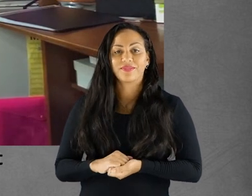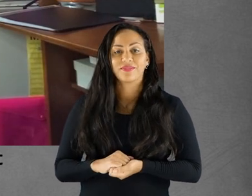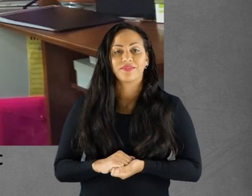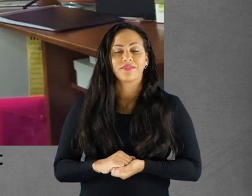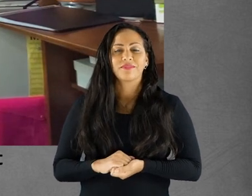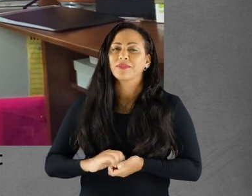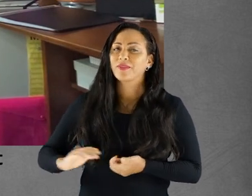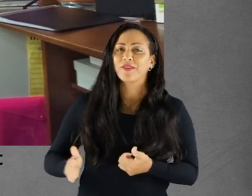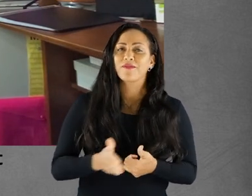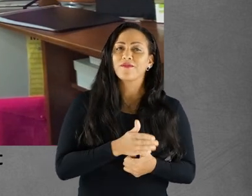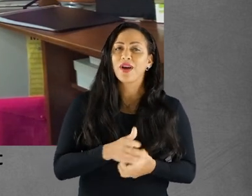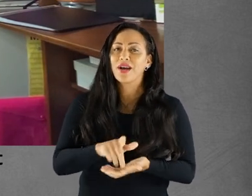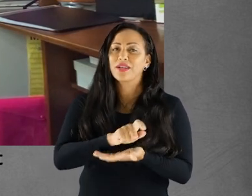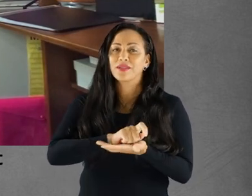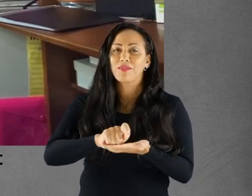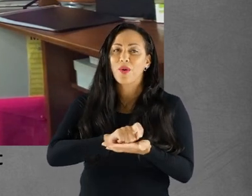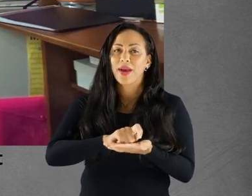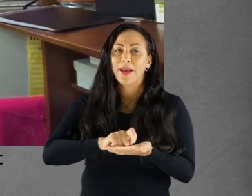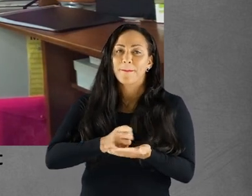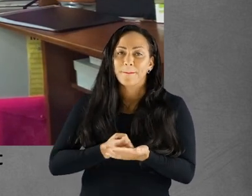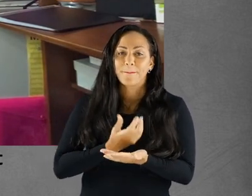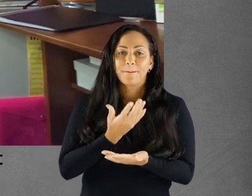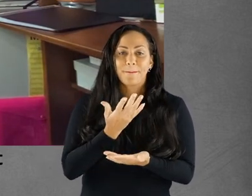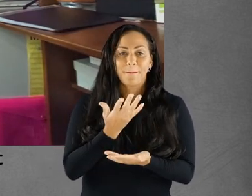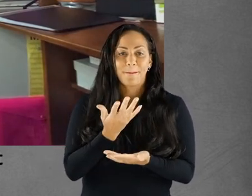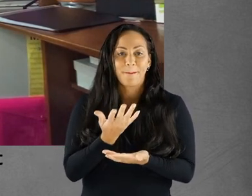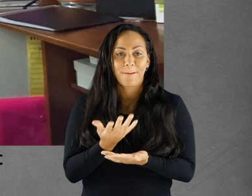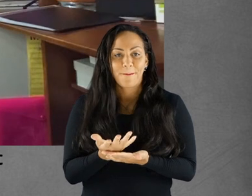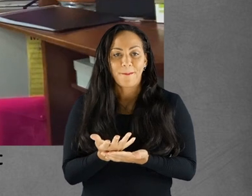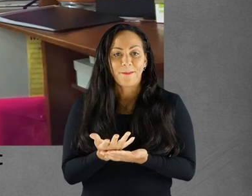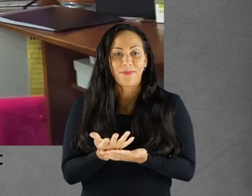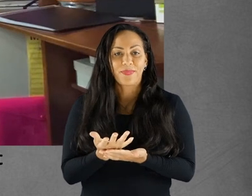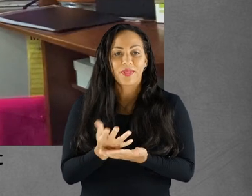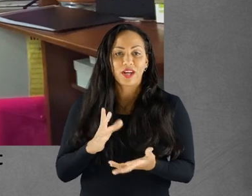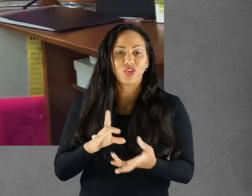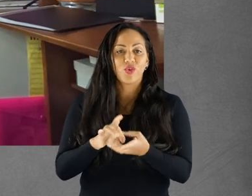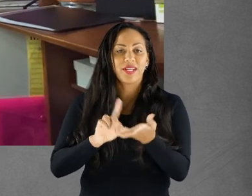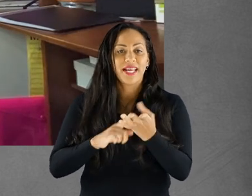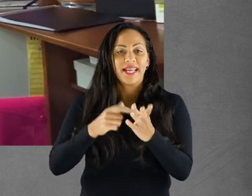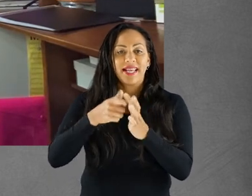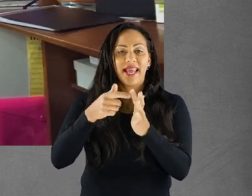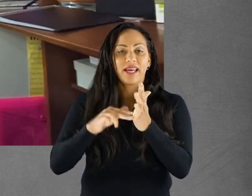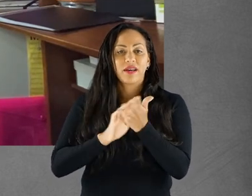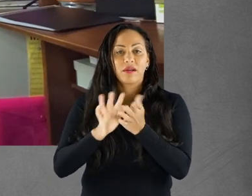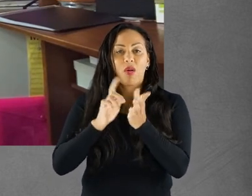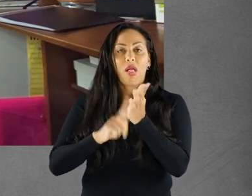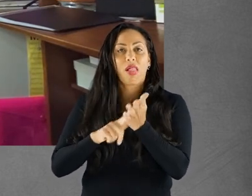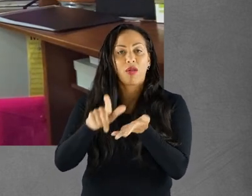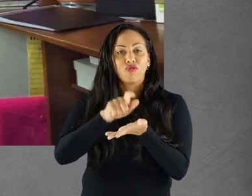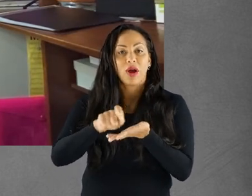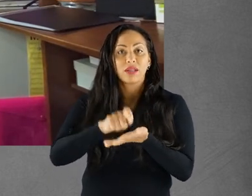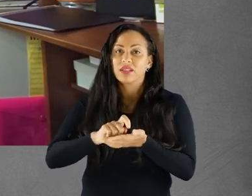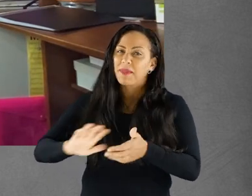in 2010, it was the first poem about when I joined Blake and